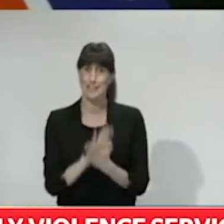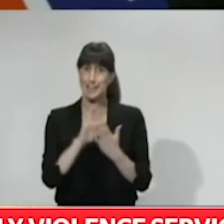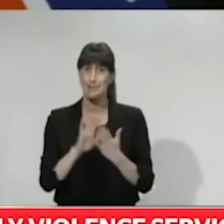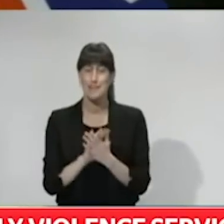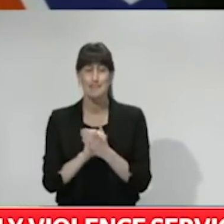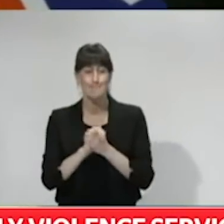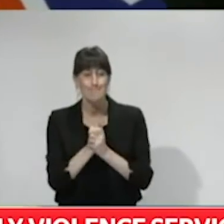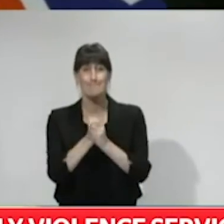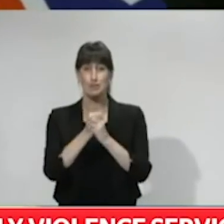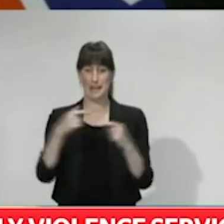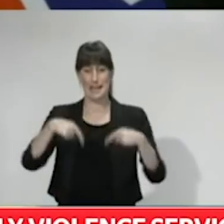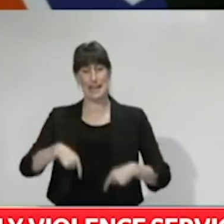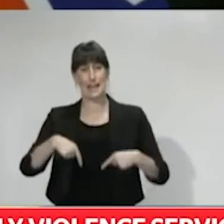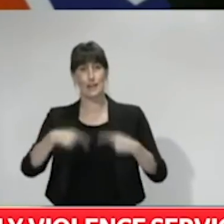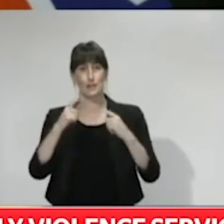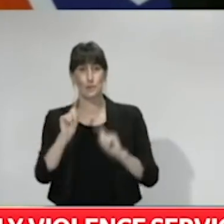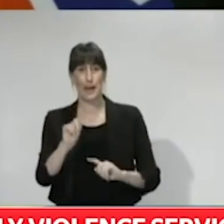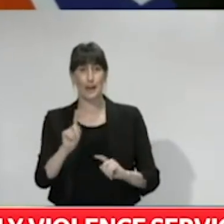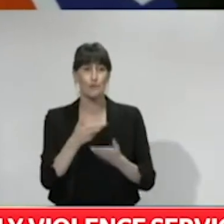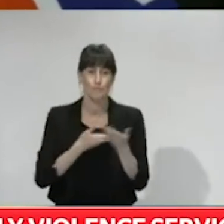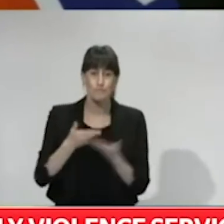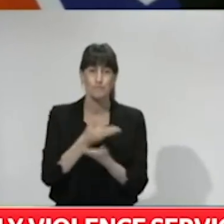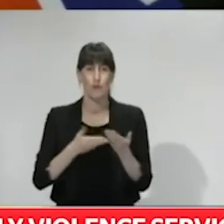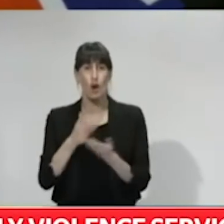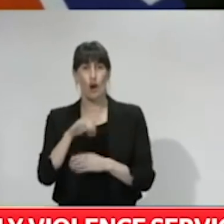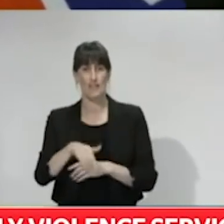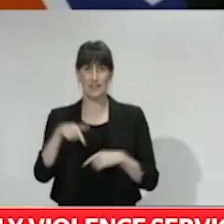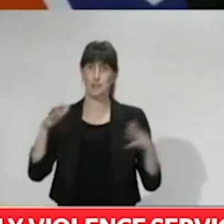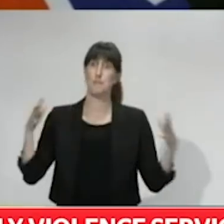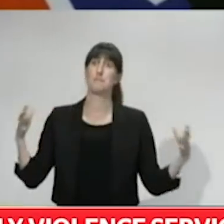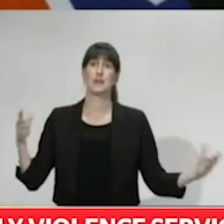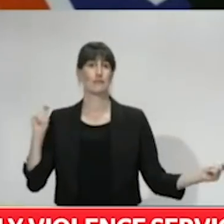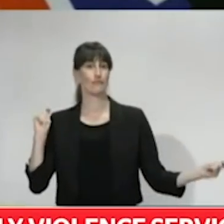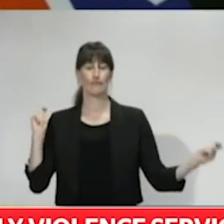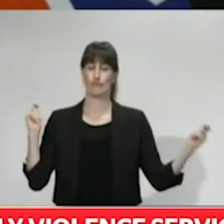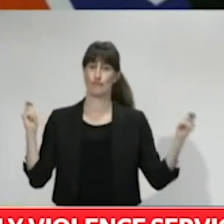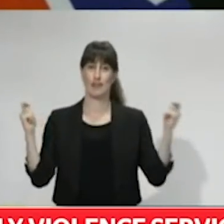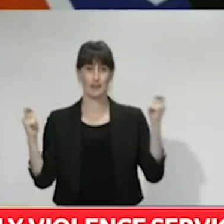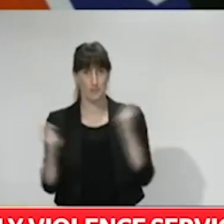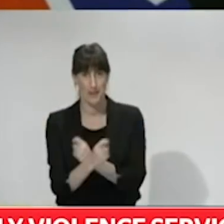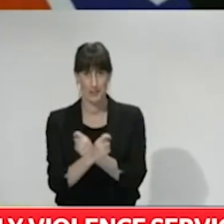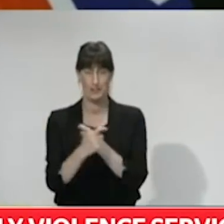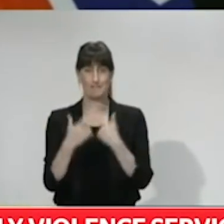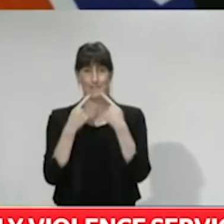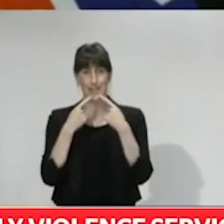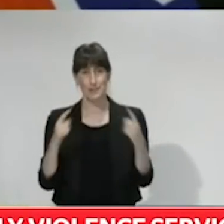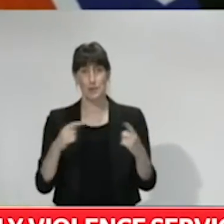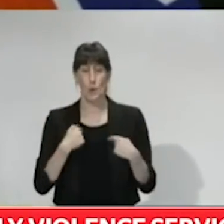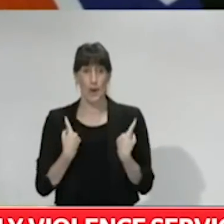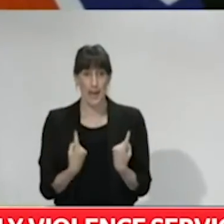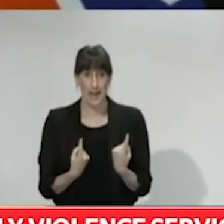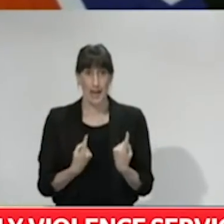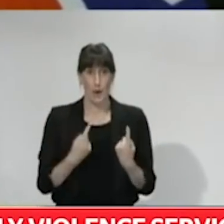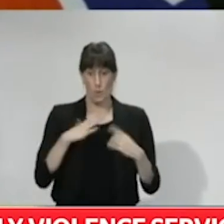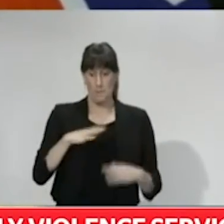really can only be described as a transformational announcement. We've been waiting with some anticipation to see